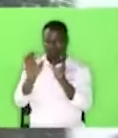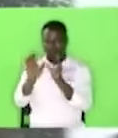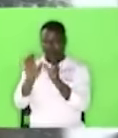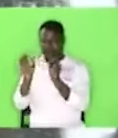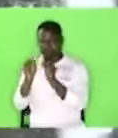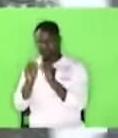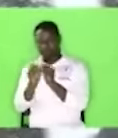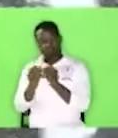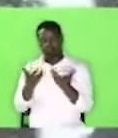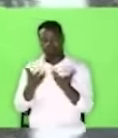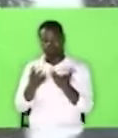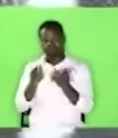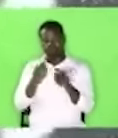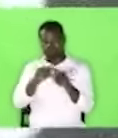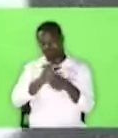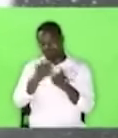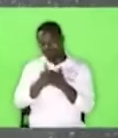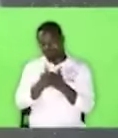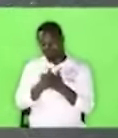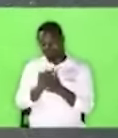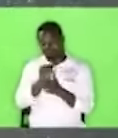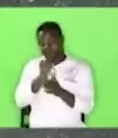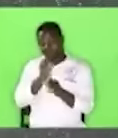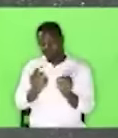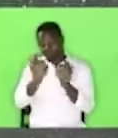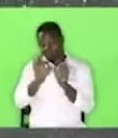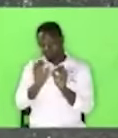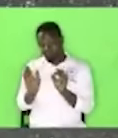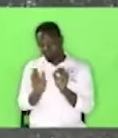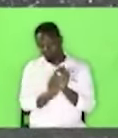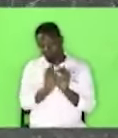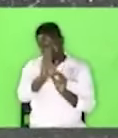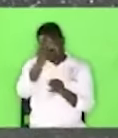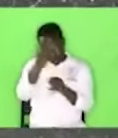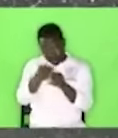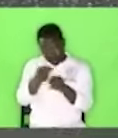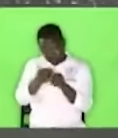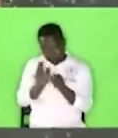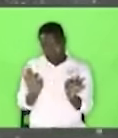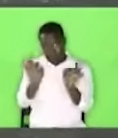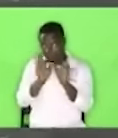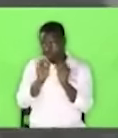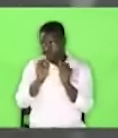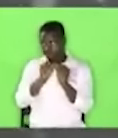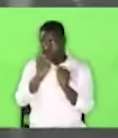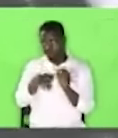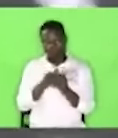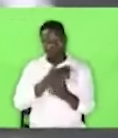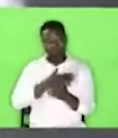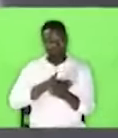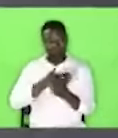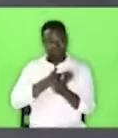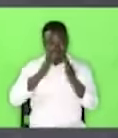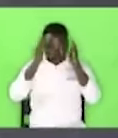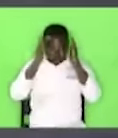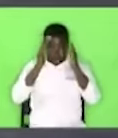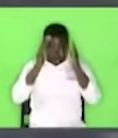but your name is your most important treasure. Pay attention to it.